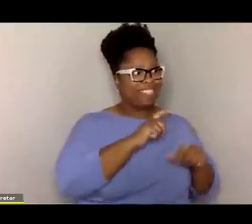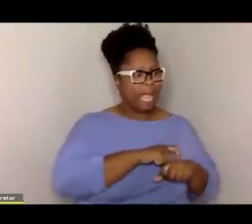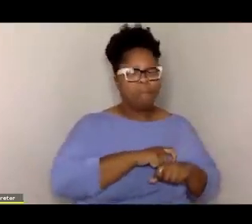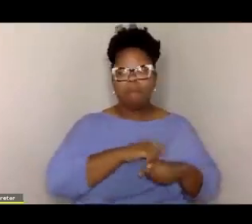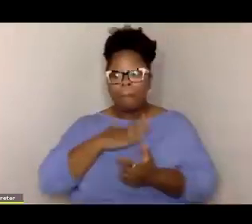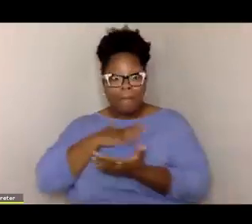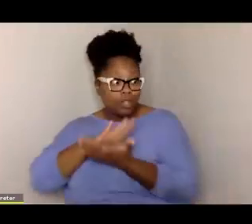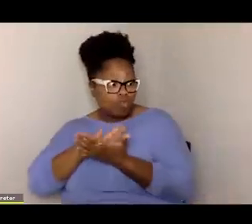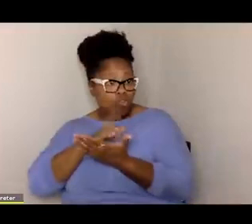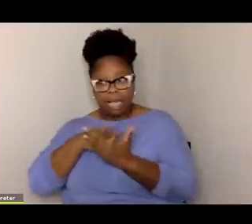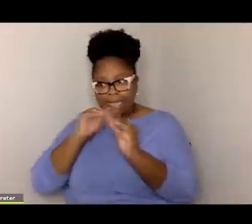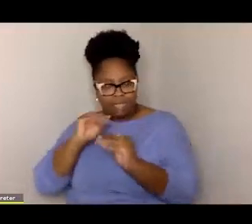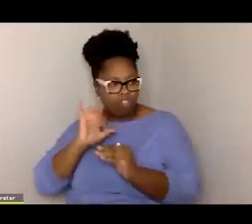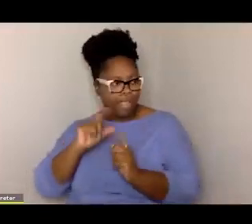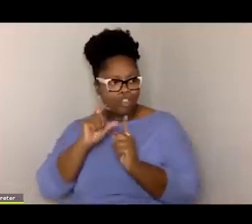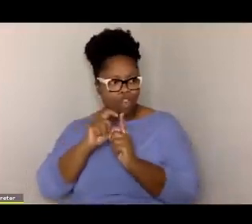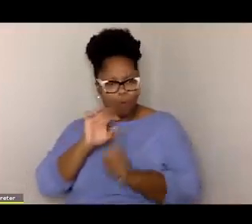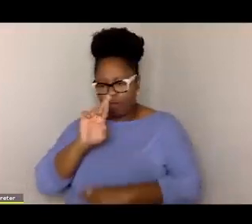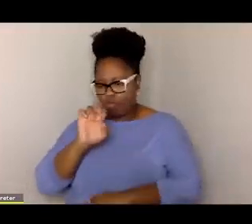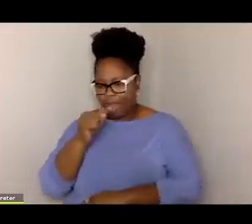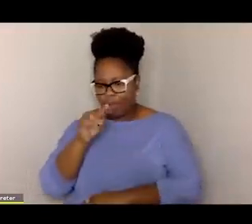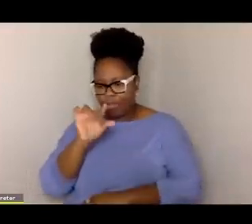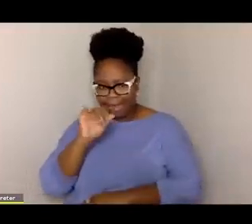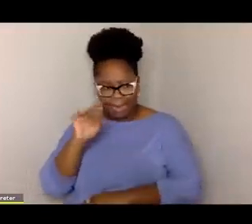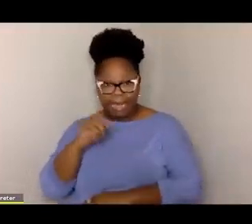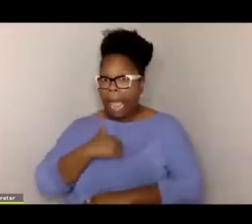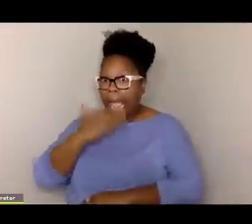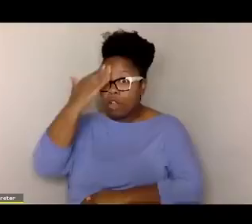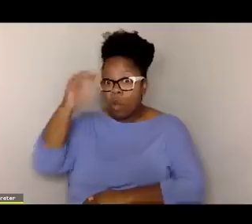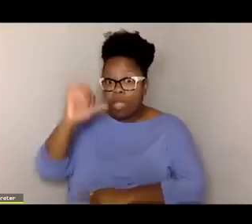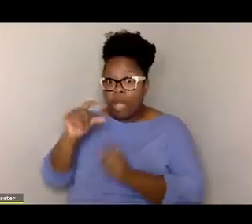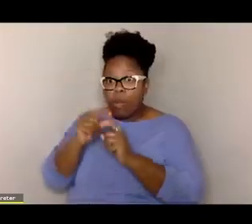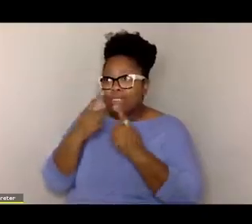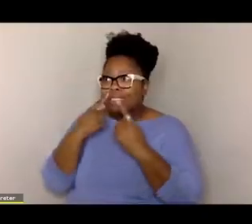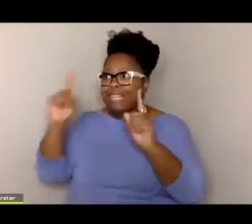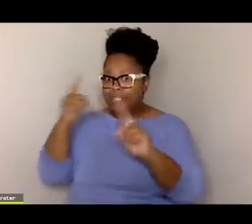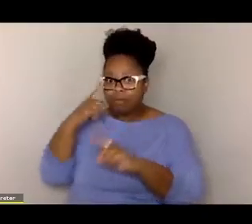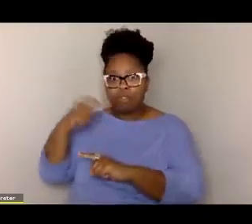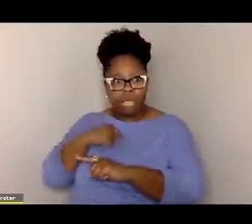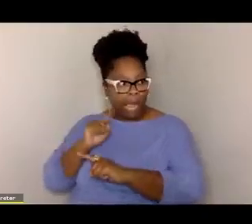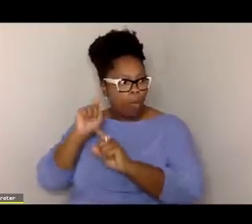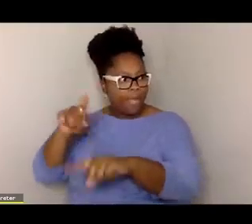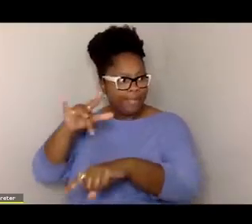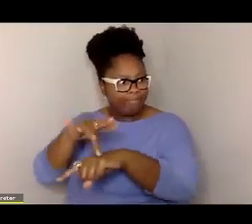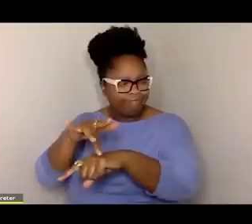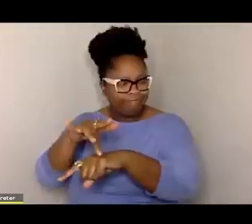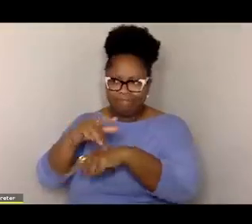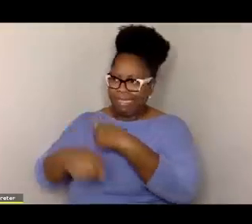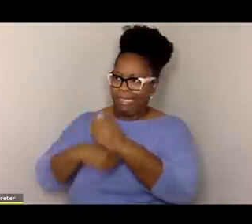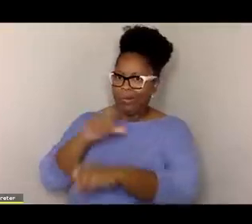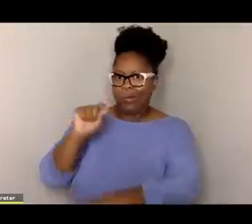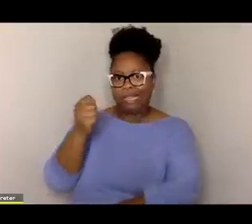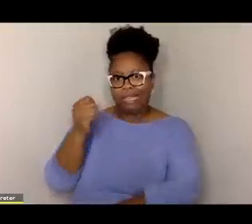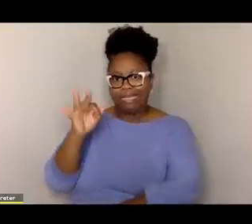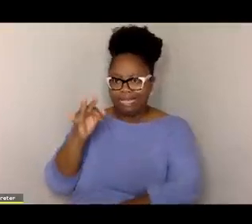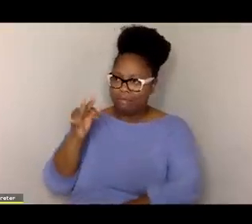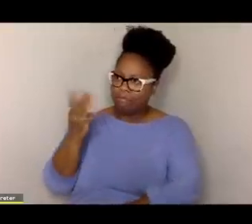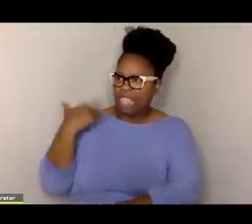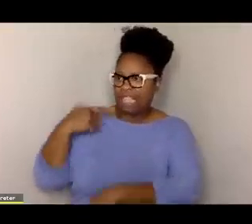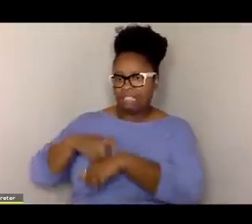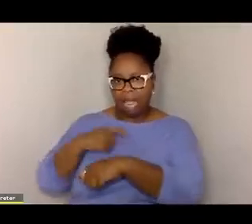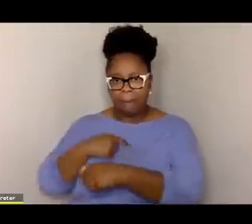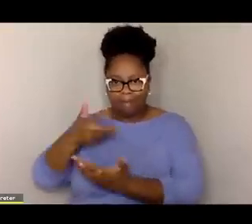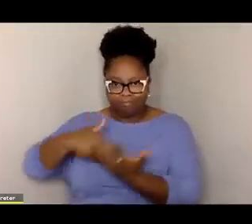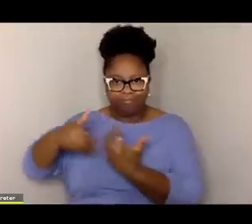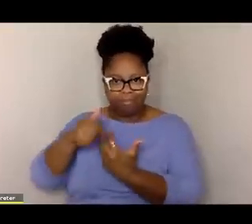And now I teach this at my school. So I knew that it was getting through when I went back to school in 2019